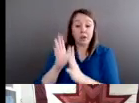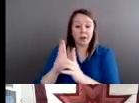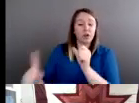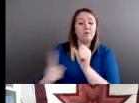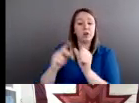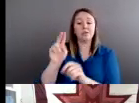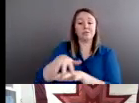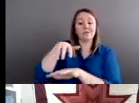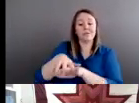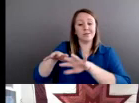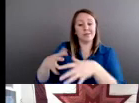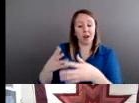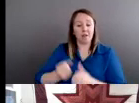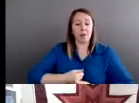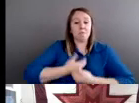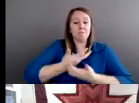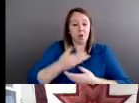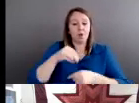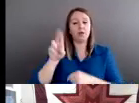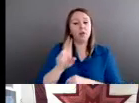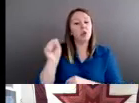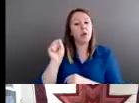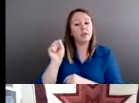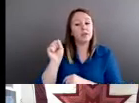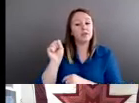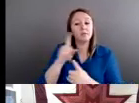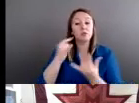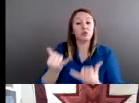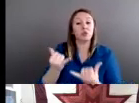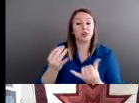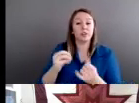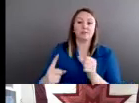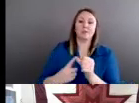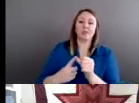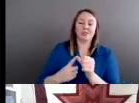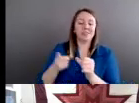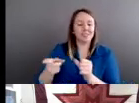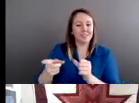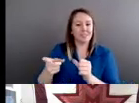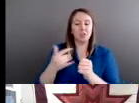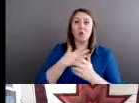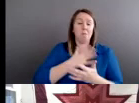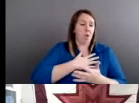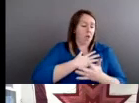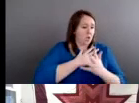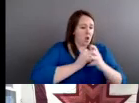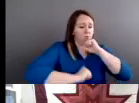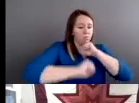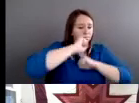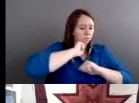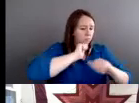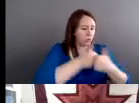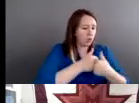And when I have hard days that we all have in this work, I turn to her poetry because it is so healing. She has this